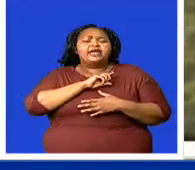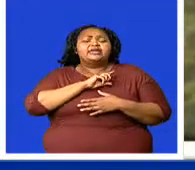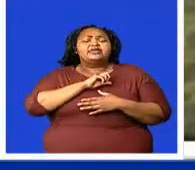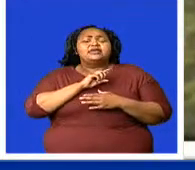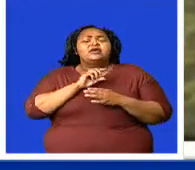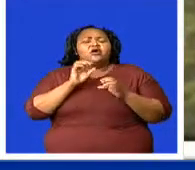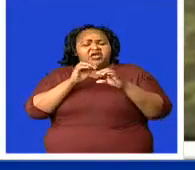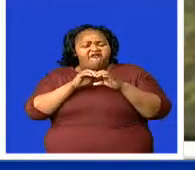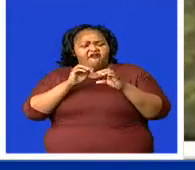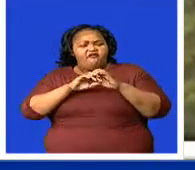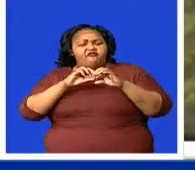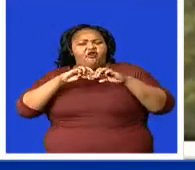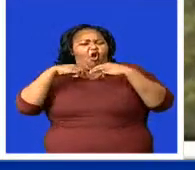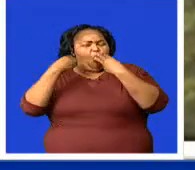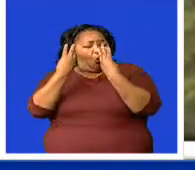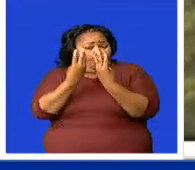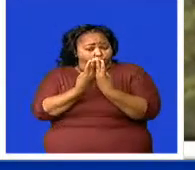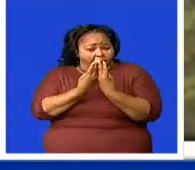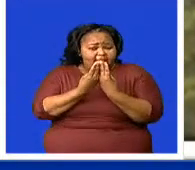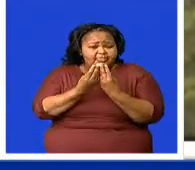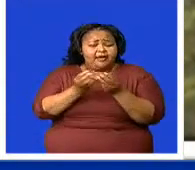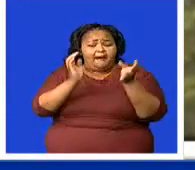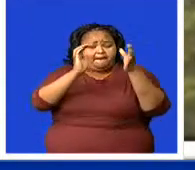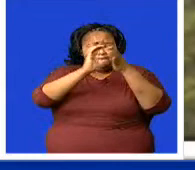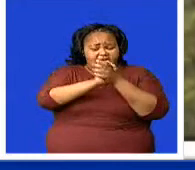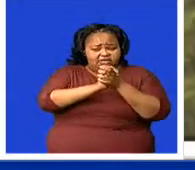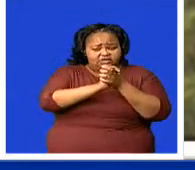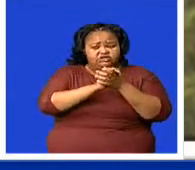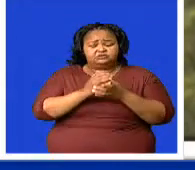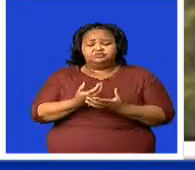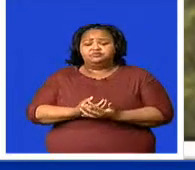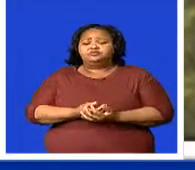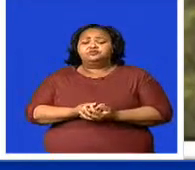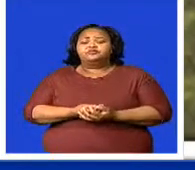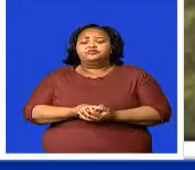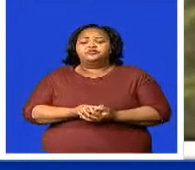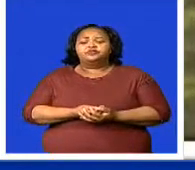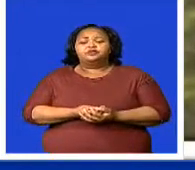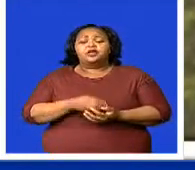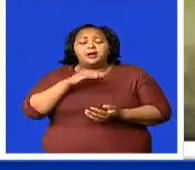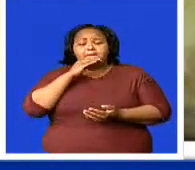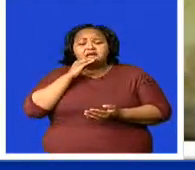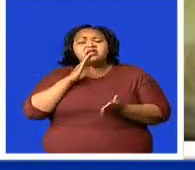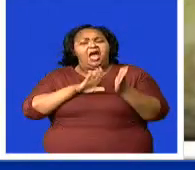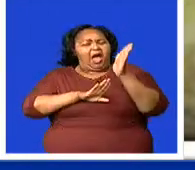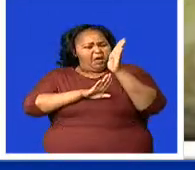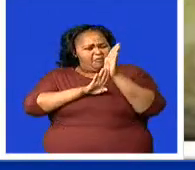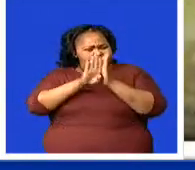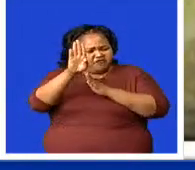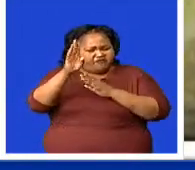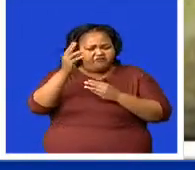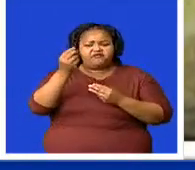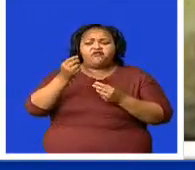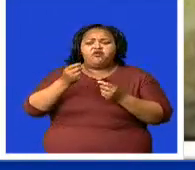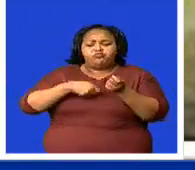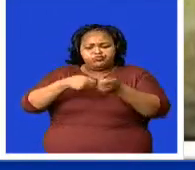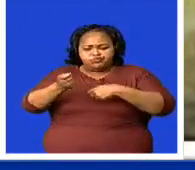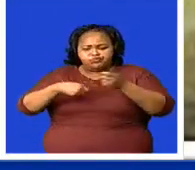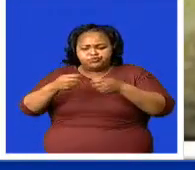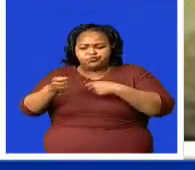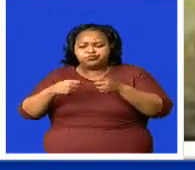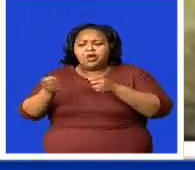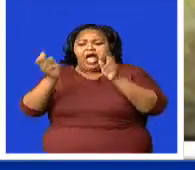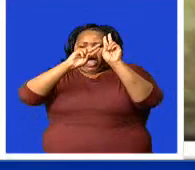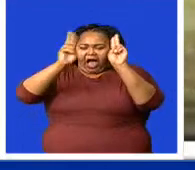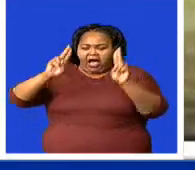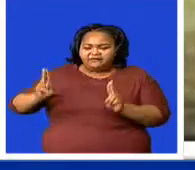including the Africa Continental Free Trade Area, which he says will improve trade among African countries. He says